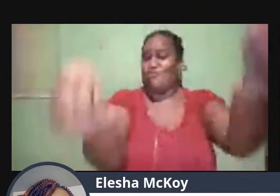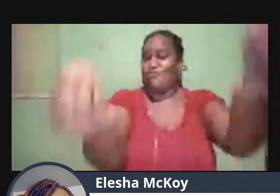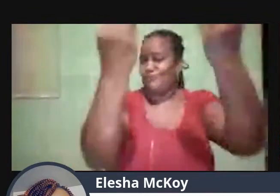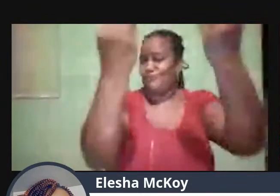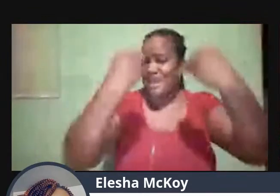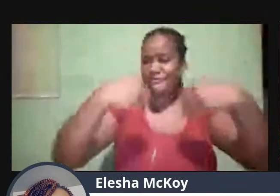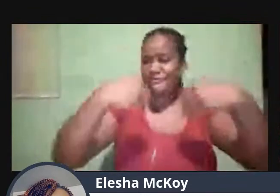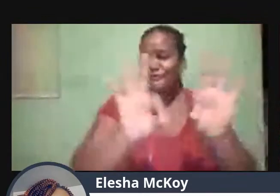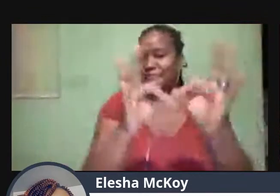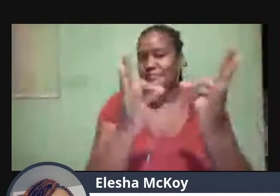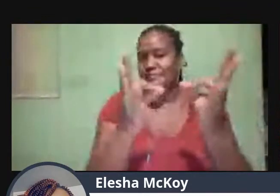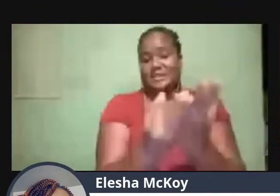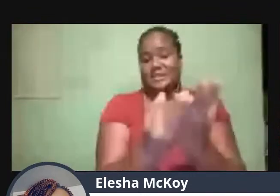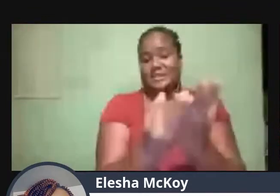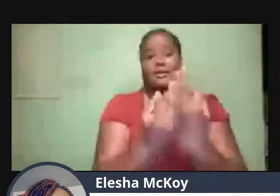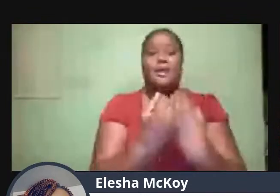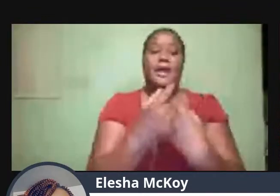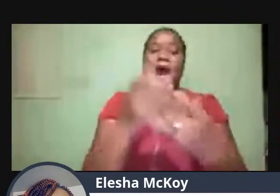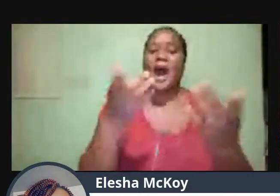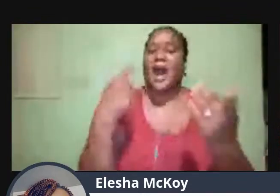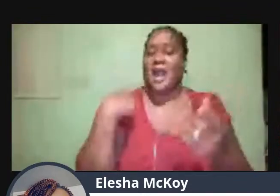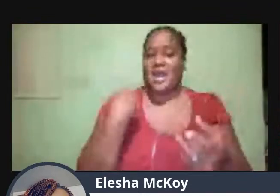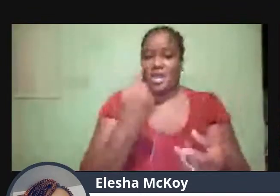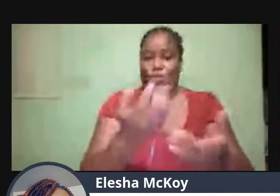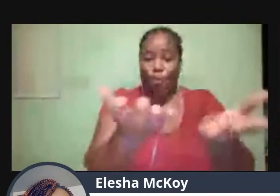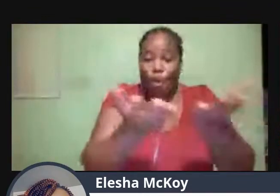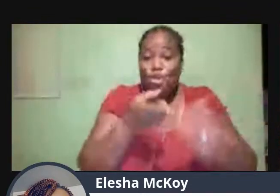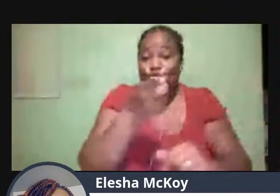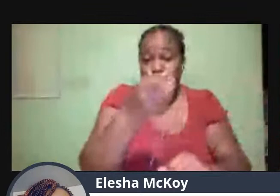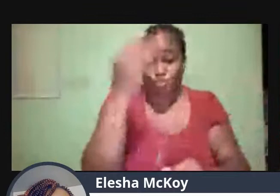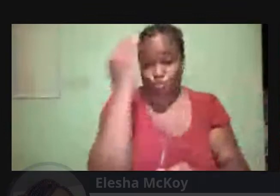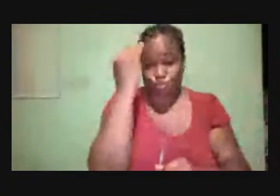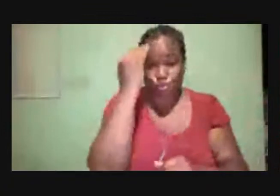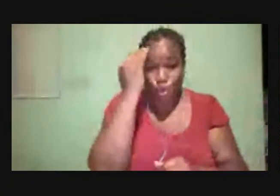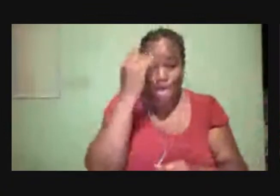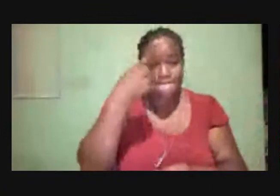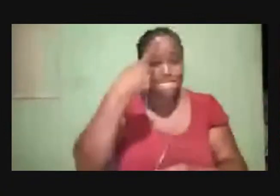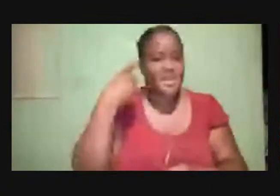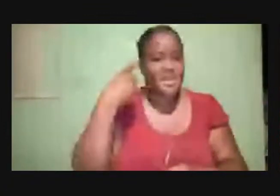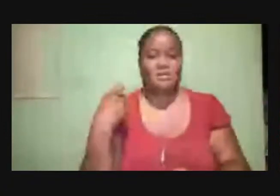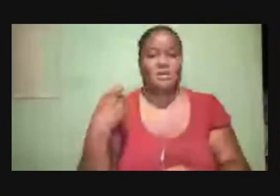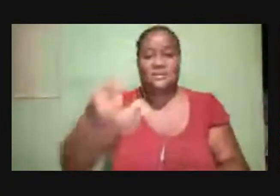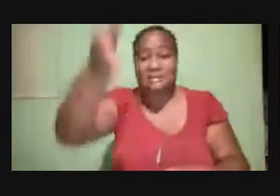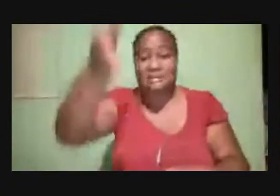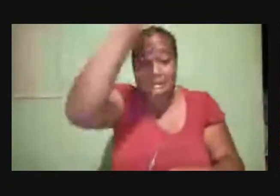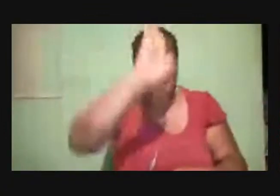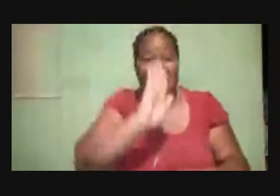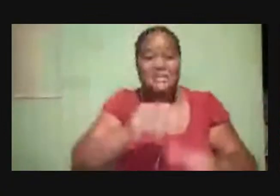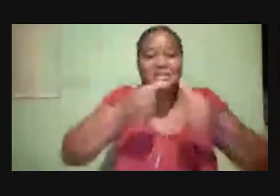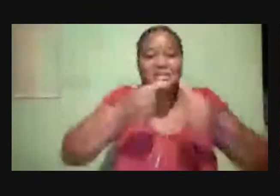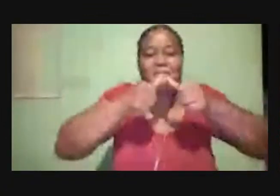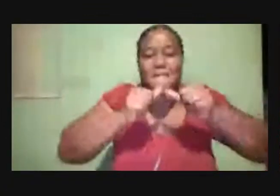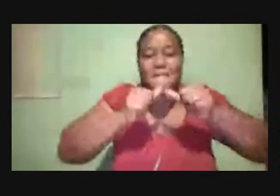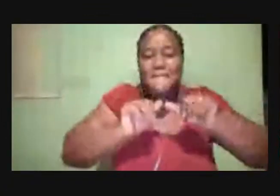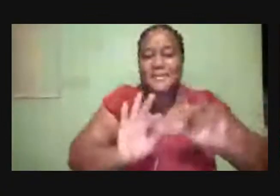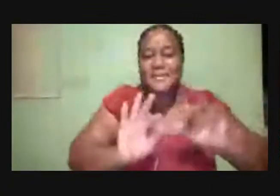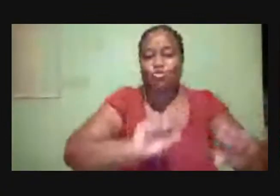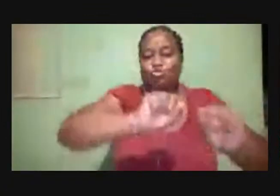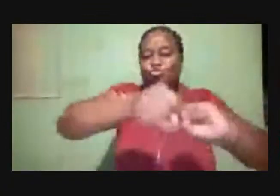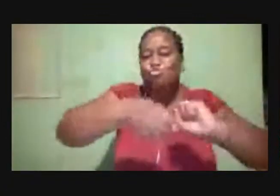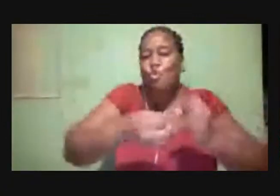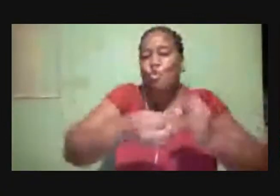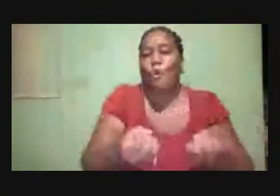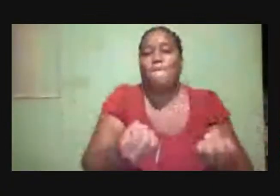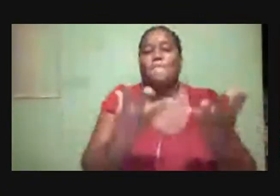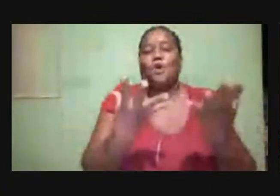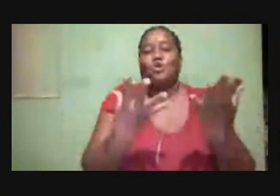And I want you to know. That because God has blessed us so much. We cannot